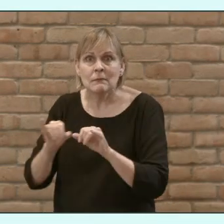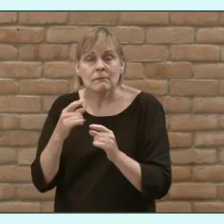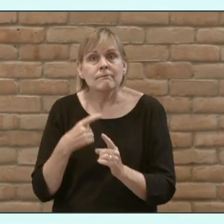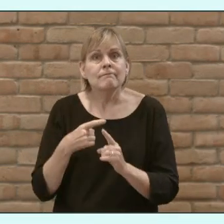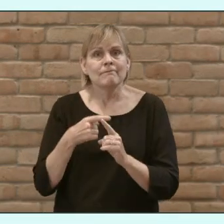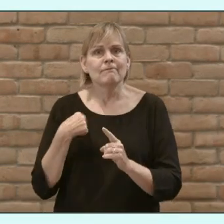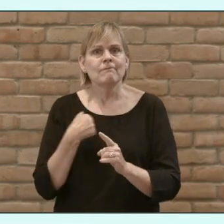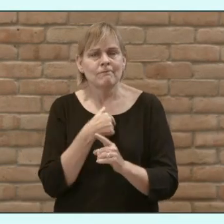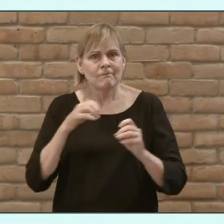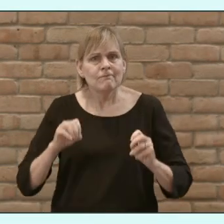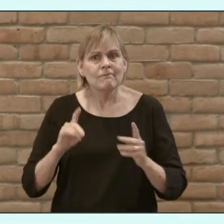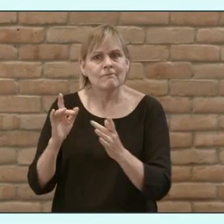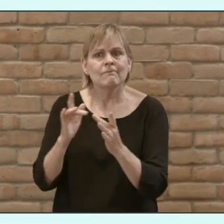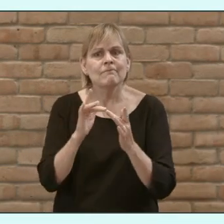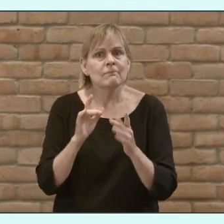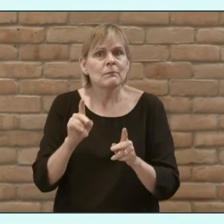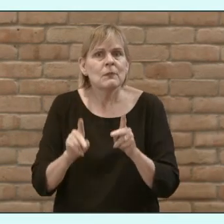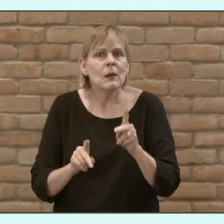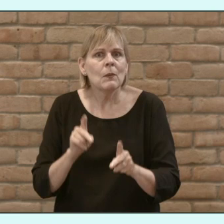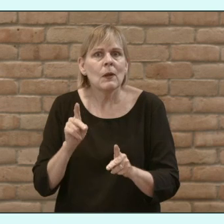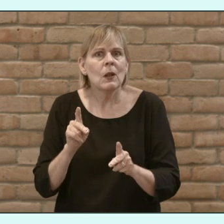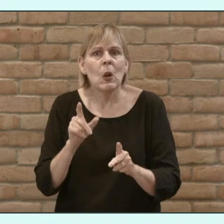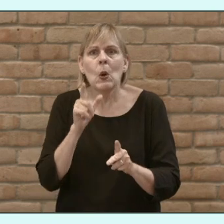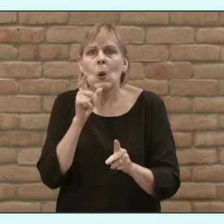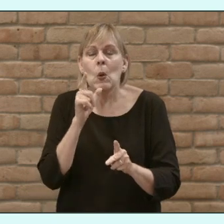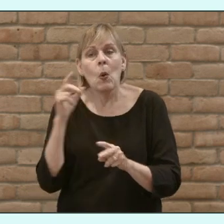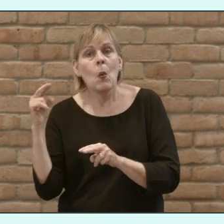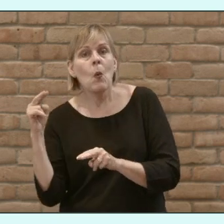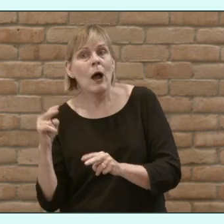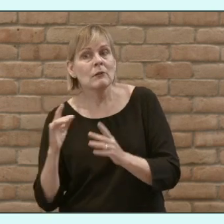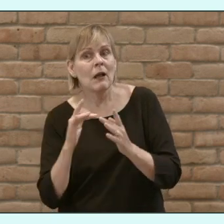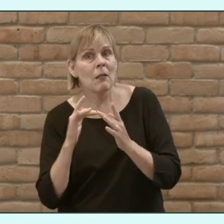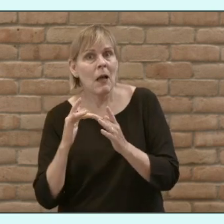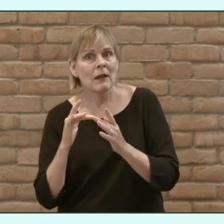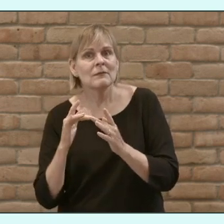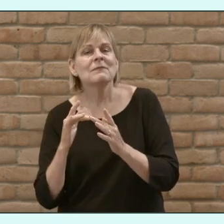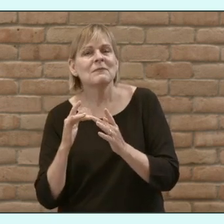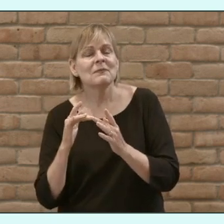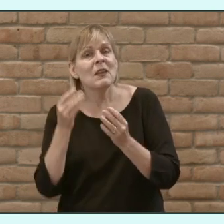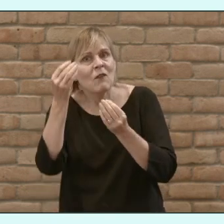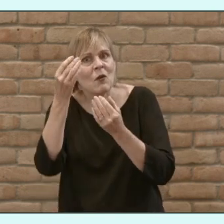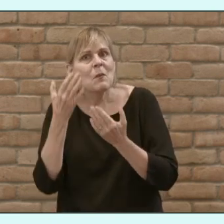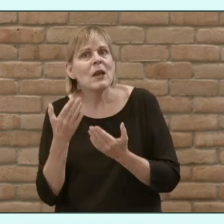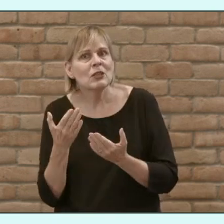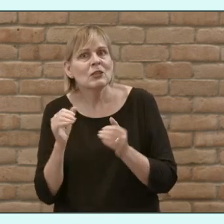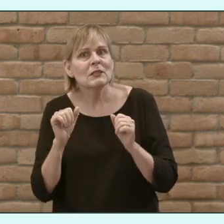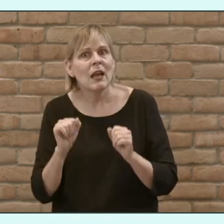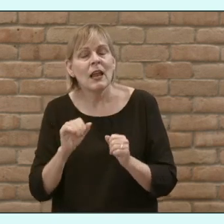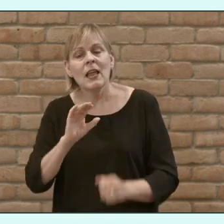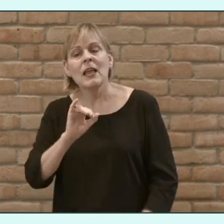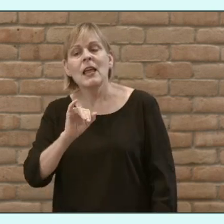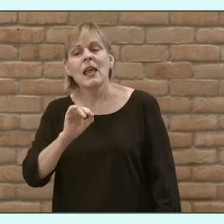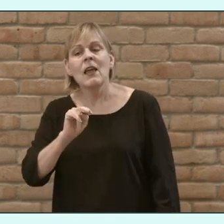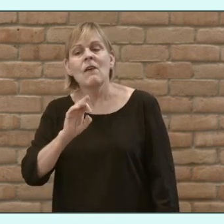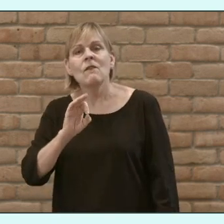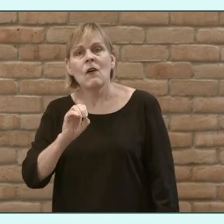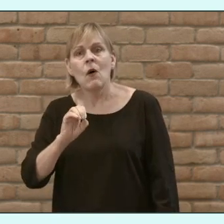to have an opportunity online For those of you who are watching online And you can get that information At info